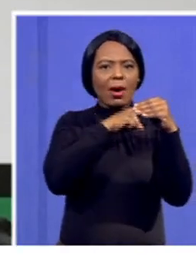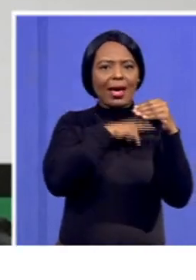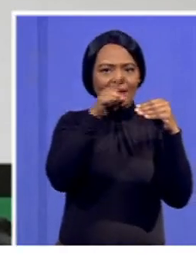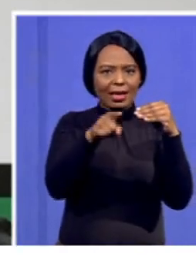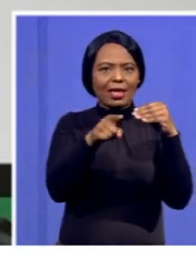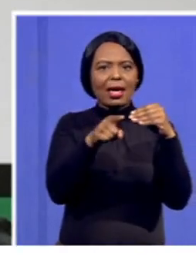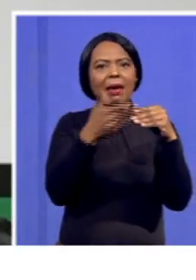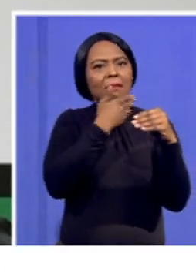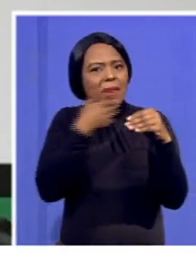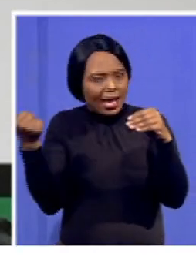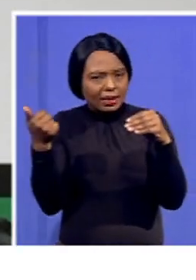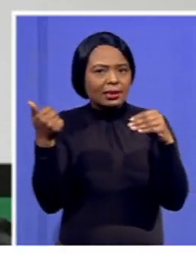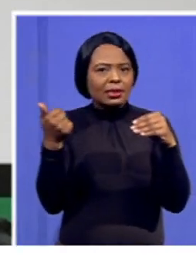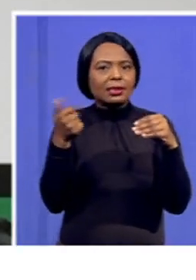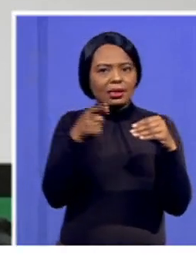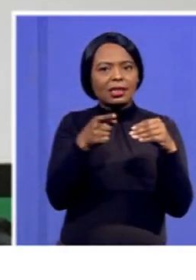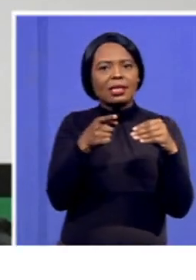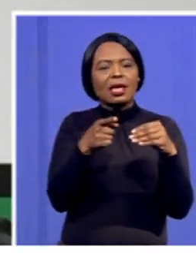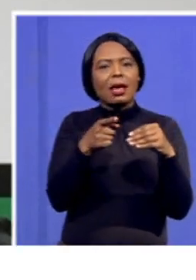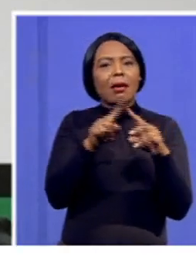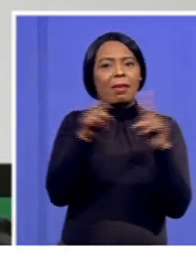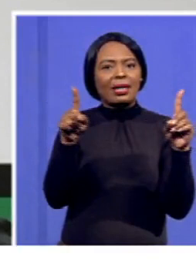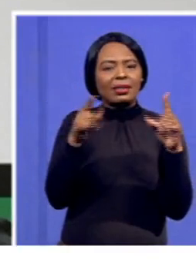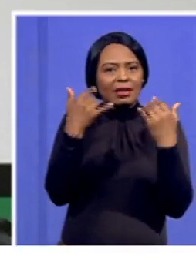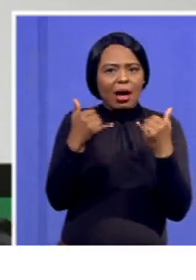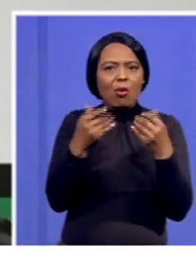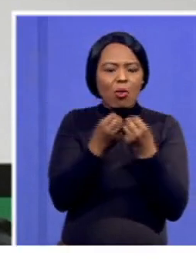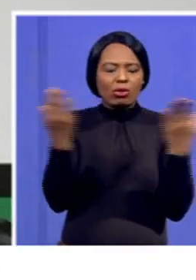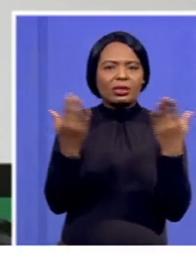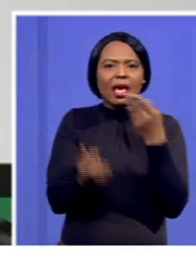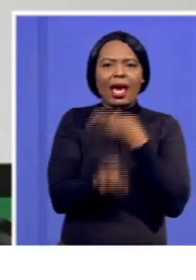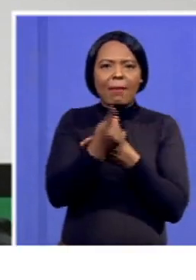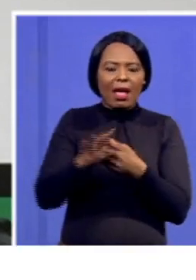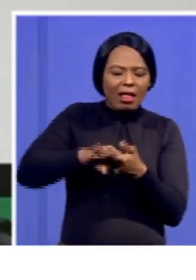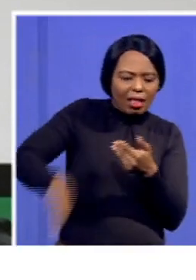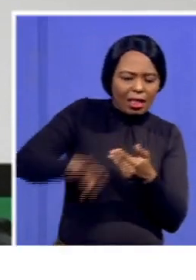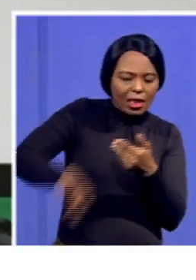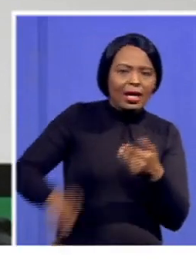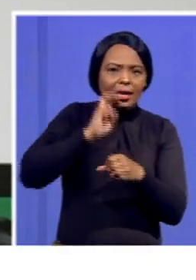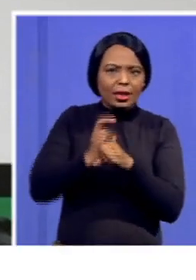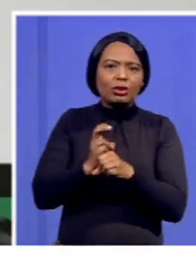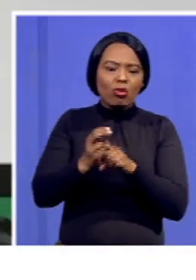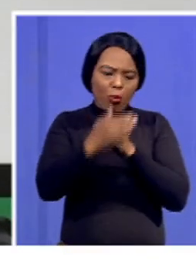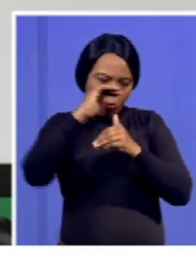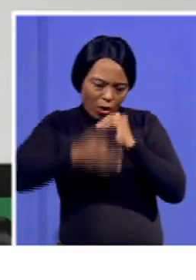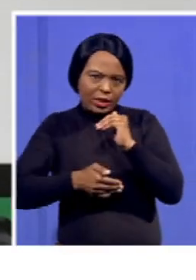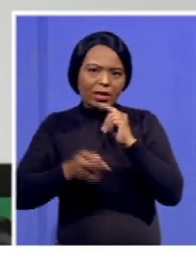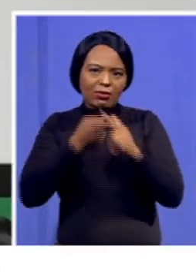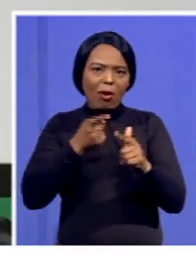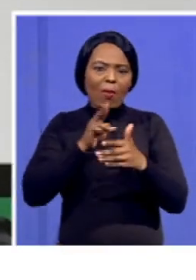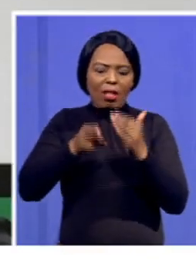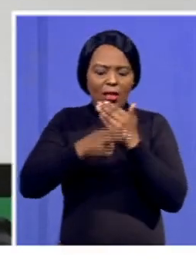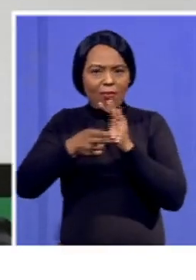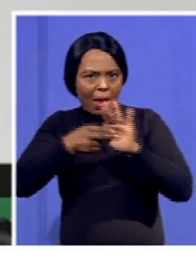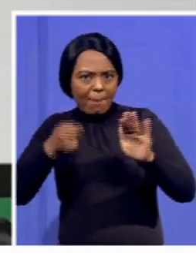are out of the small business regime so that they are able to be protected from the red tape and the requirements, develop a national